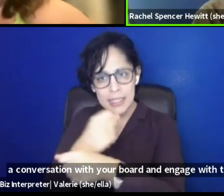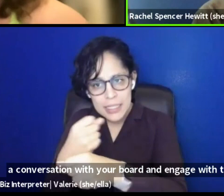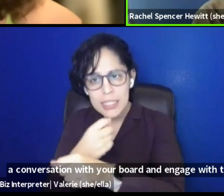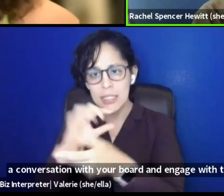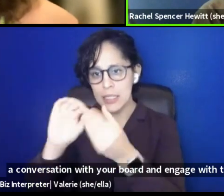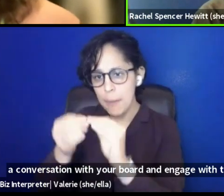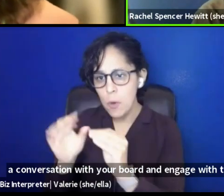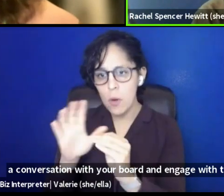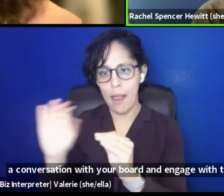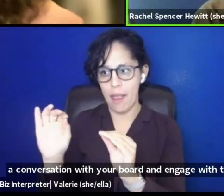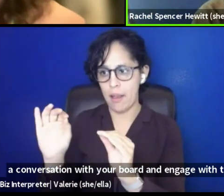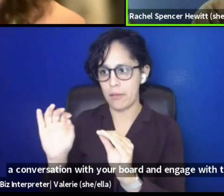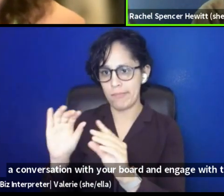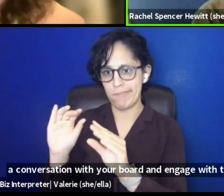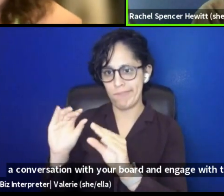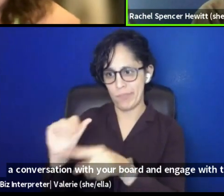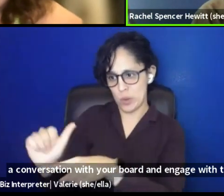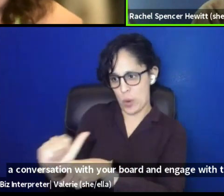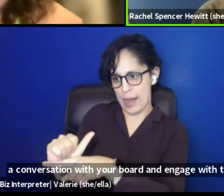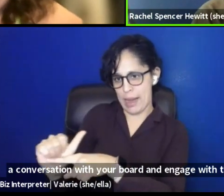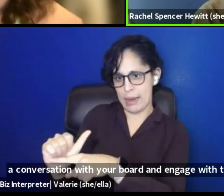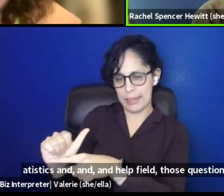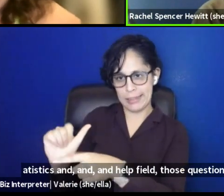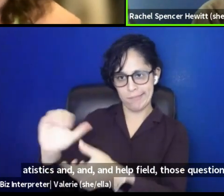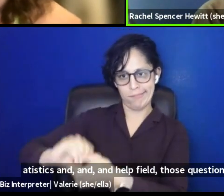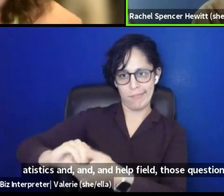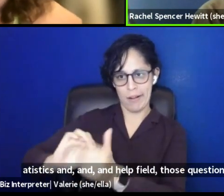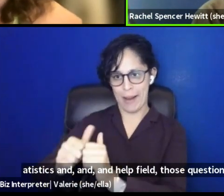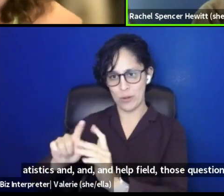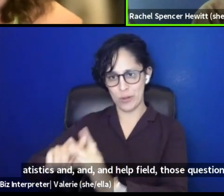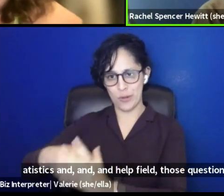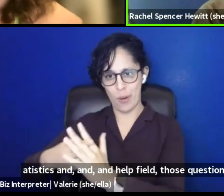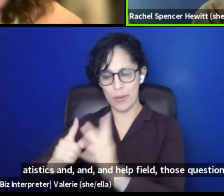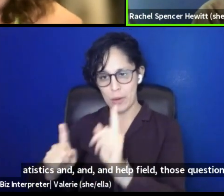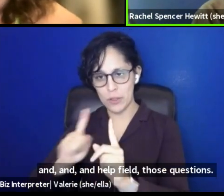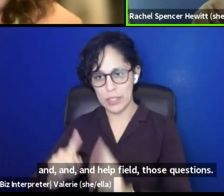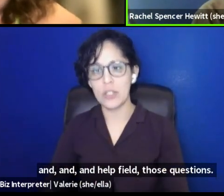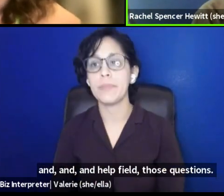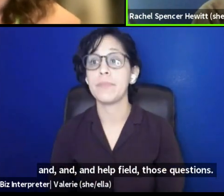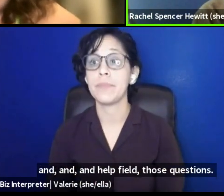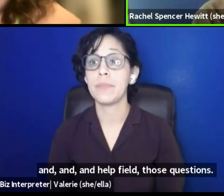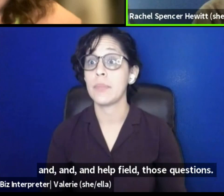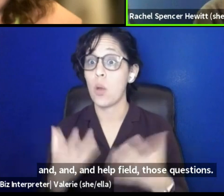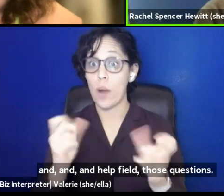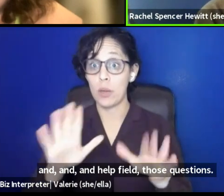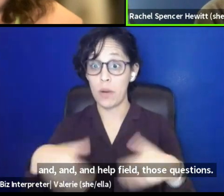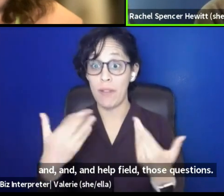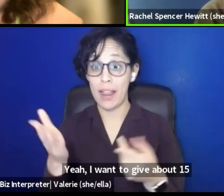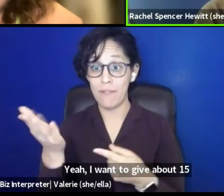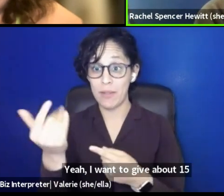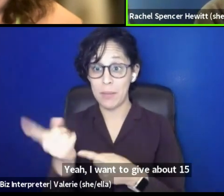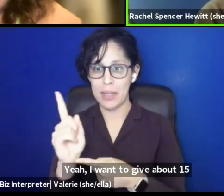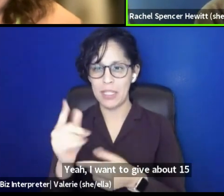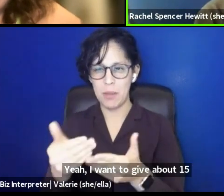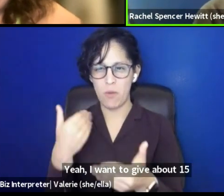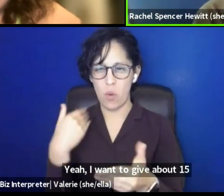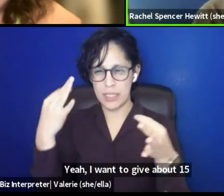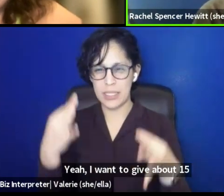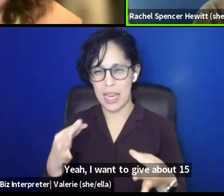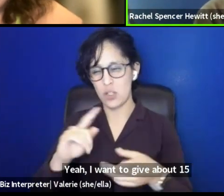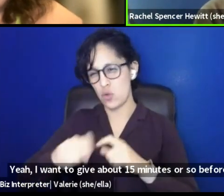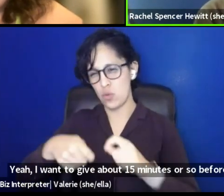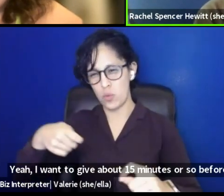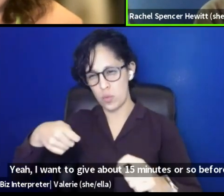those questions. Um, yeah, I want to give about 15 minutes or so before we close out the space for,